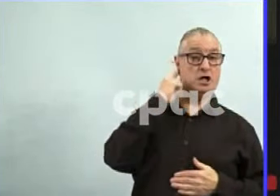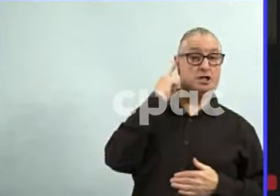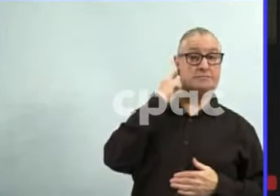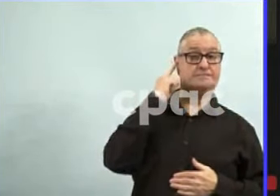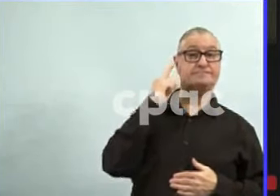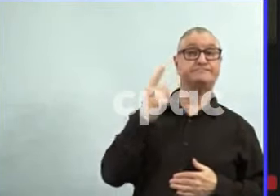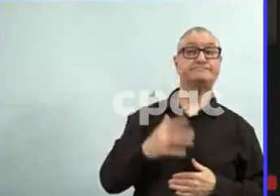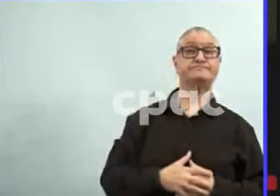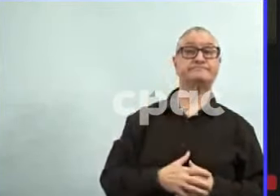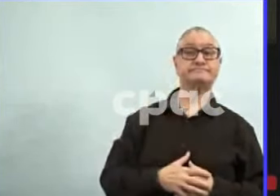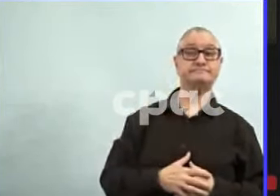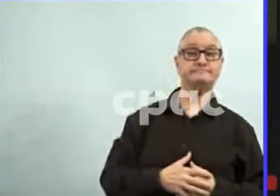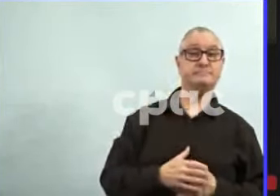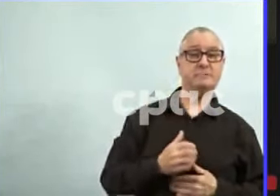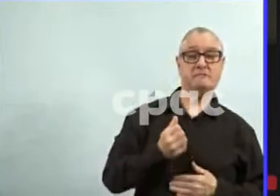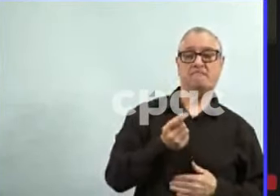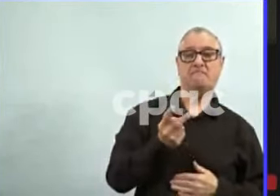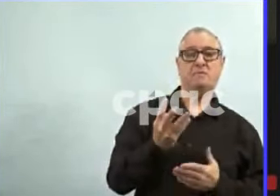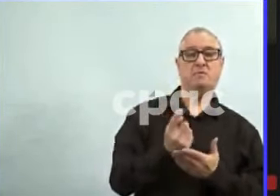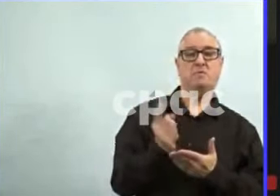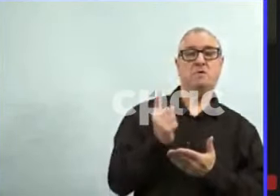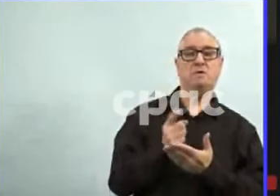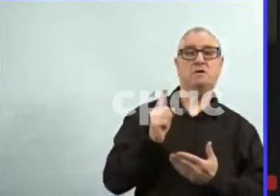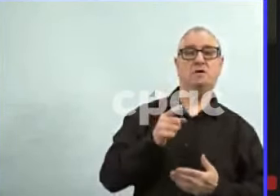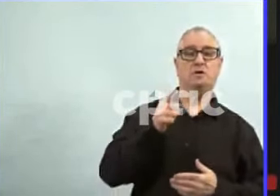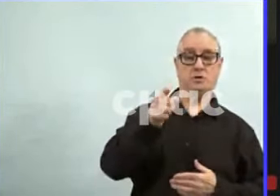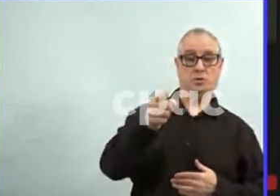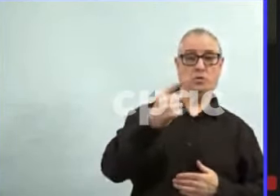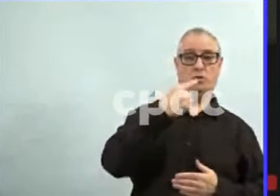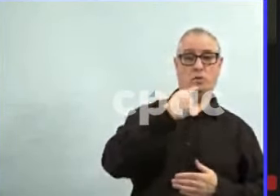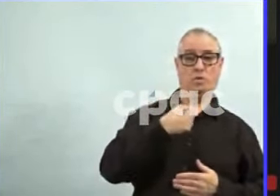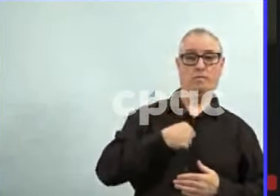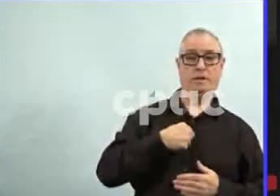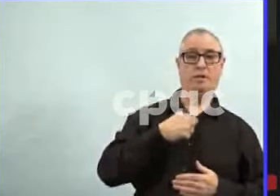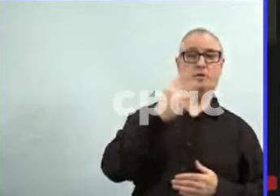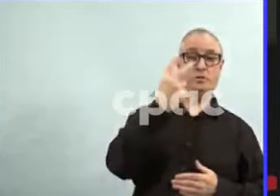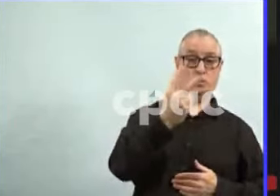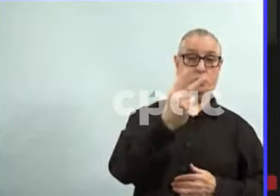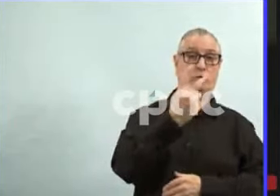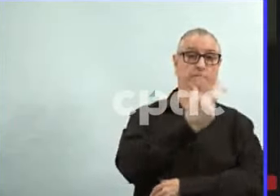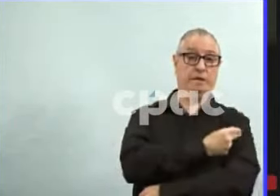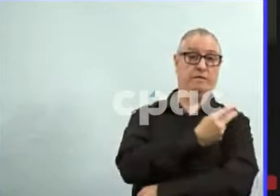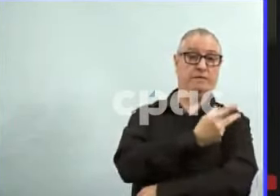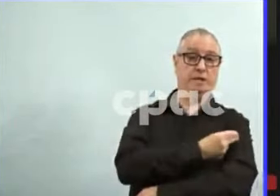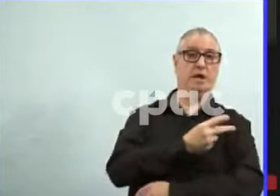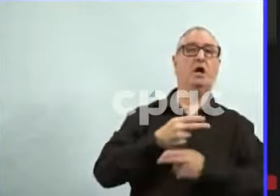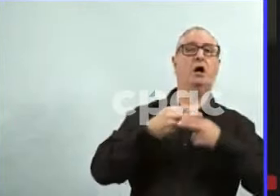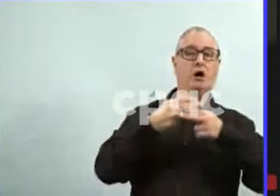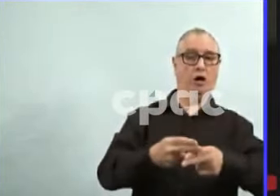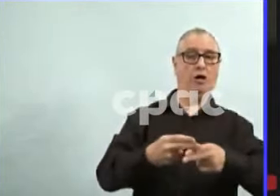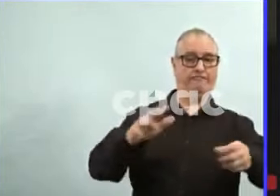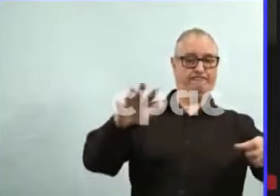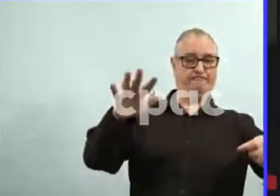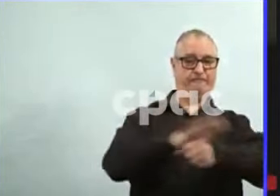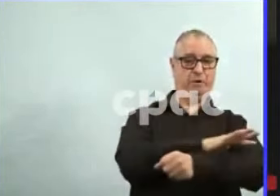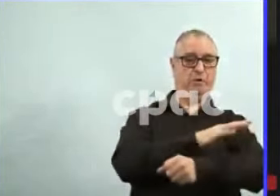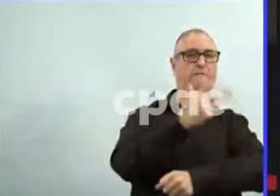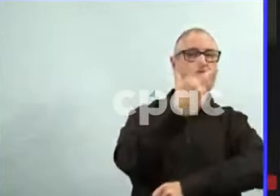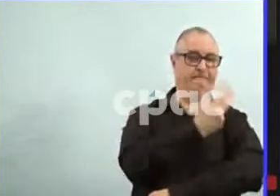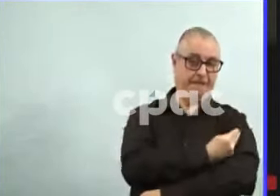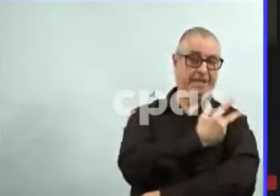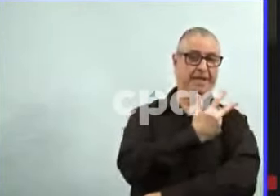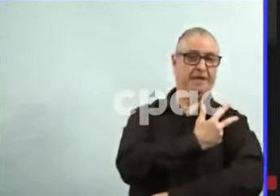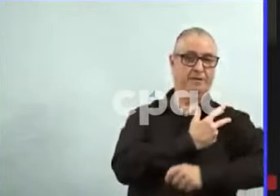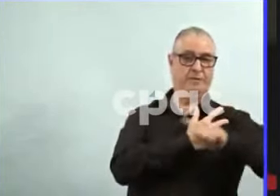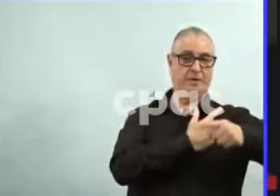definition for who was considered fully vaccinated. Is there any consideration now about perhaps updating